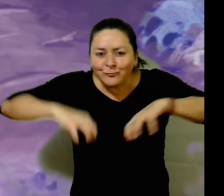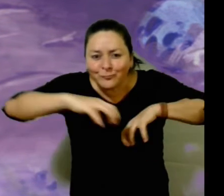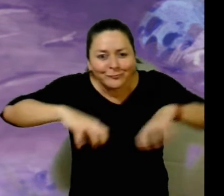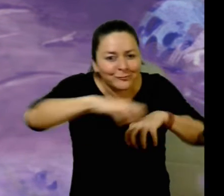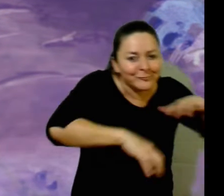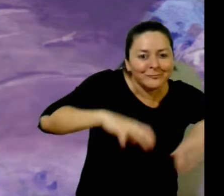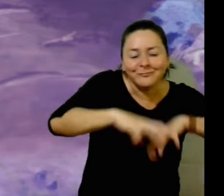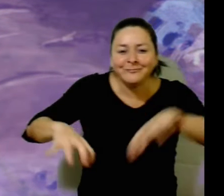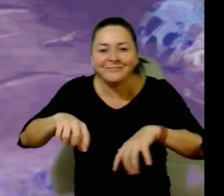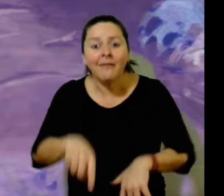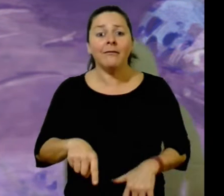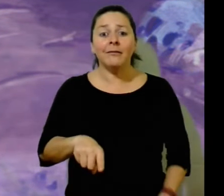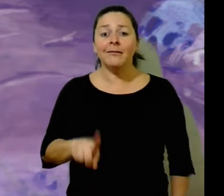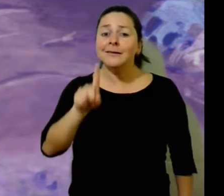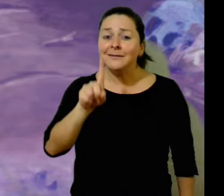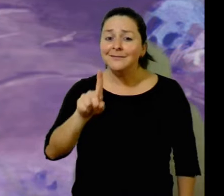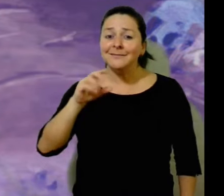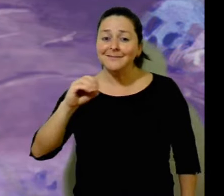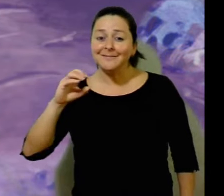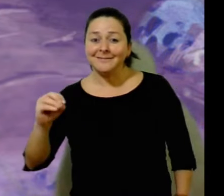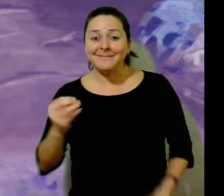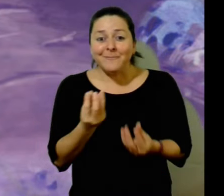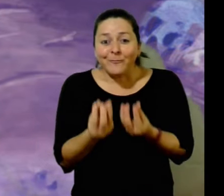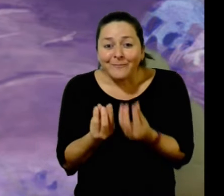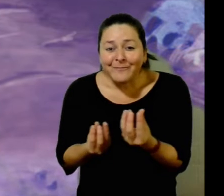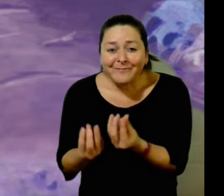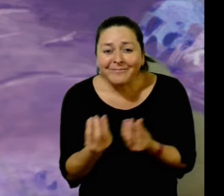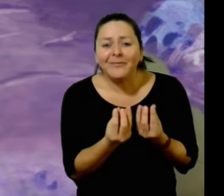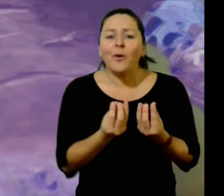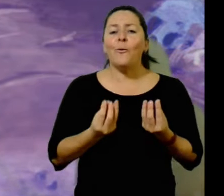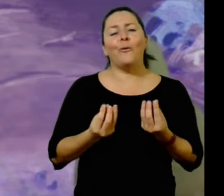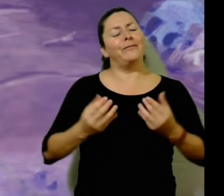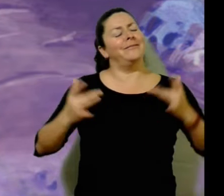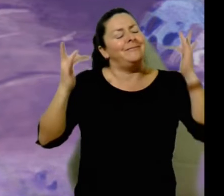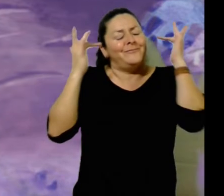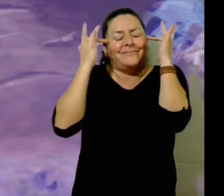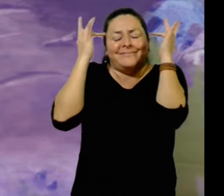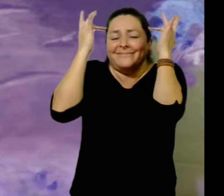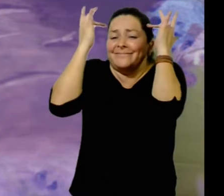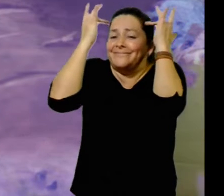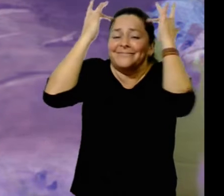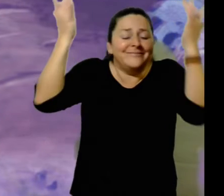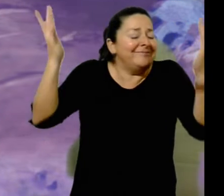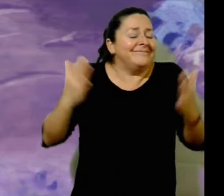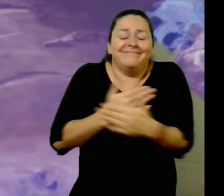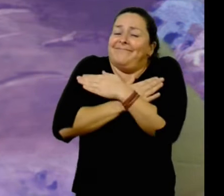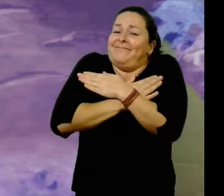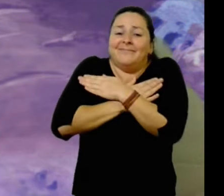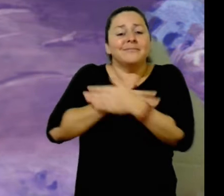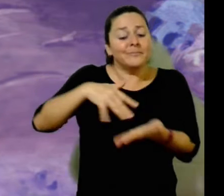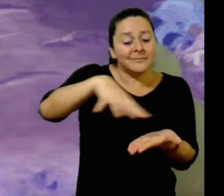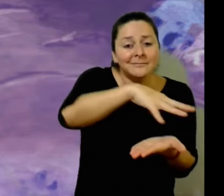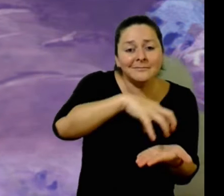100 eggs on her nest in the sand. They are also grateful and relieved that they were not disturbed by birds,